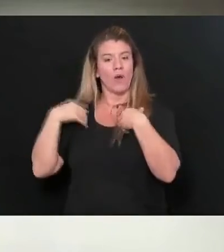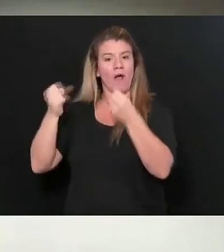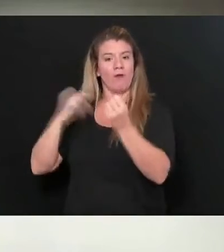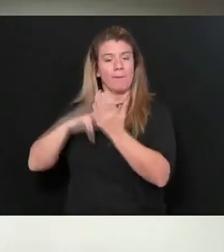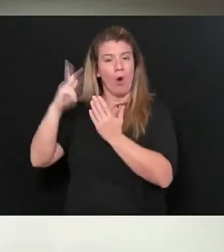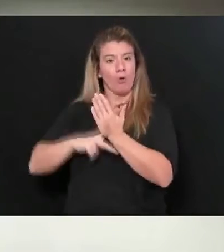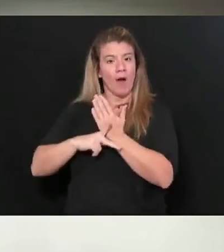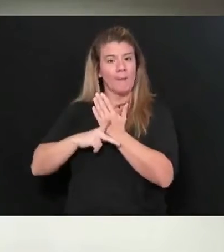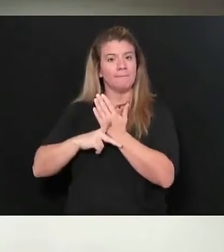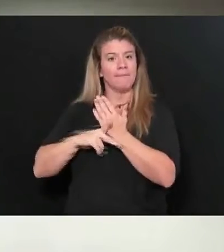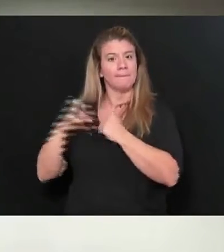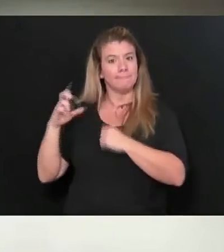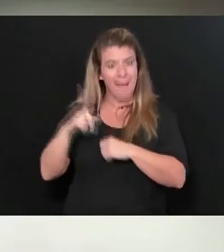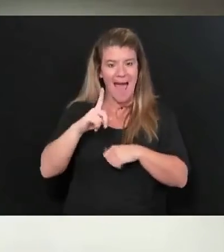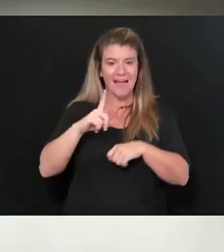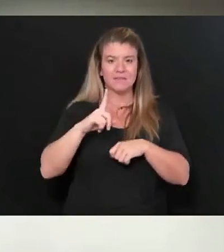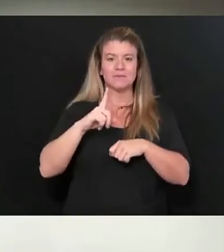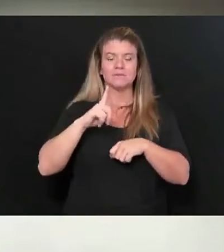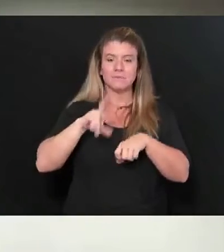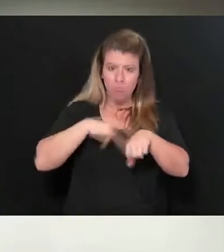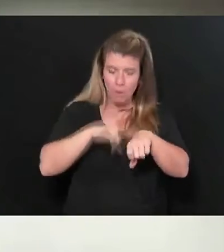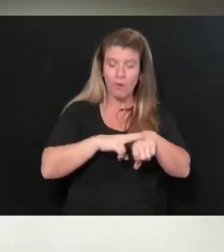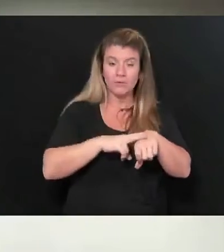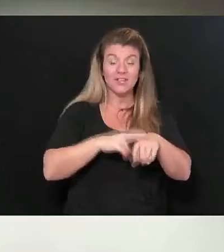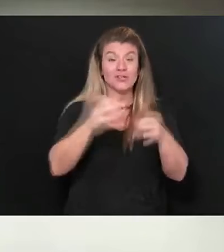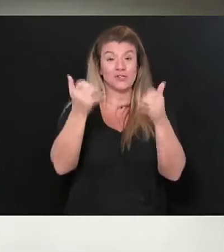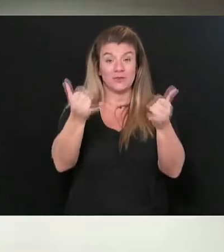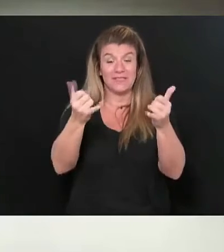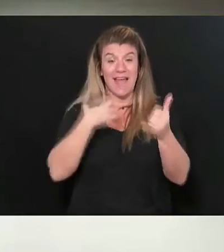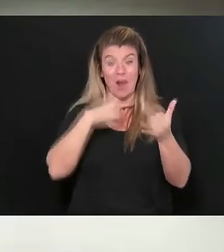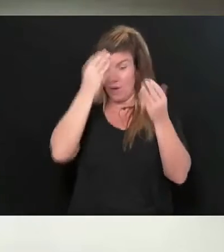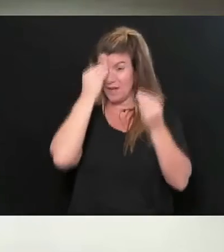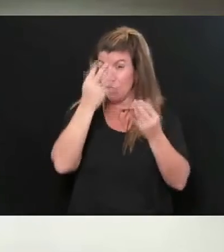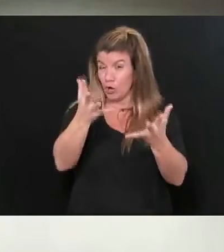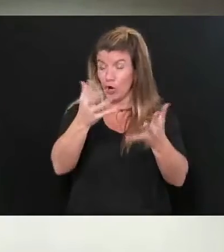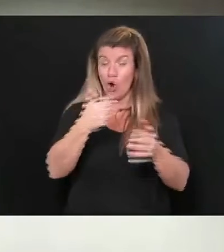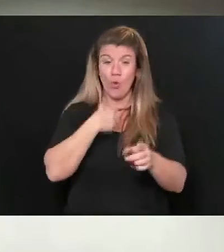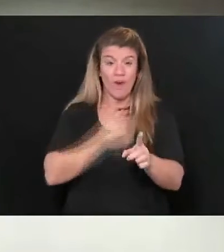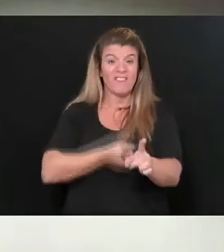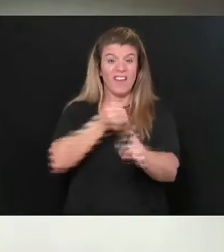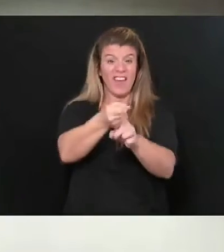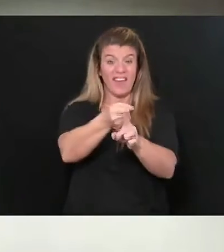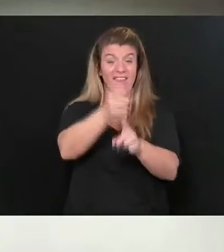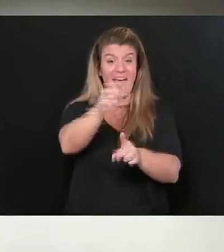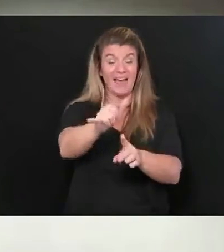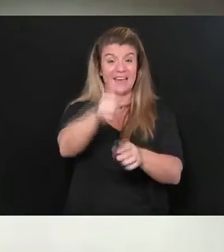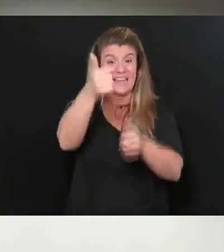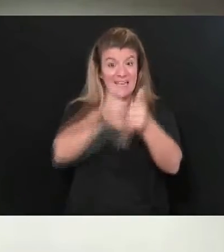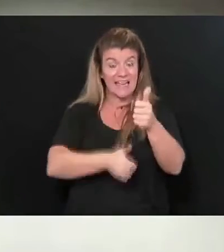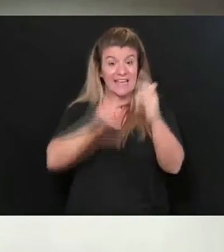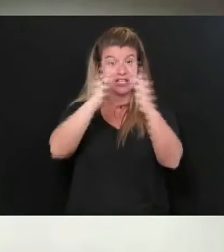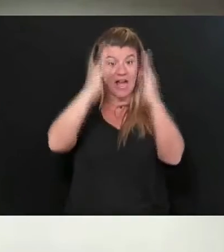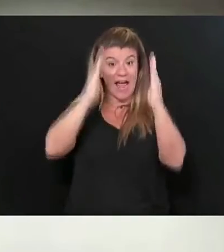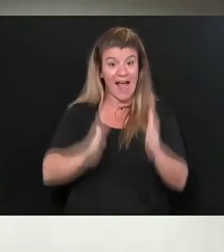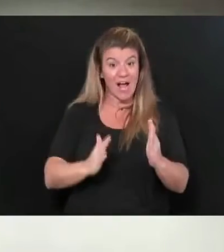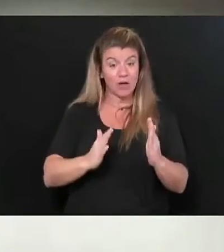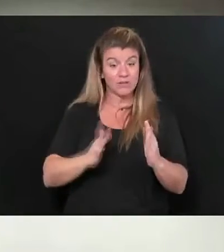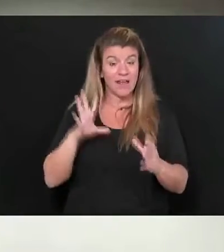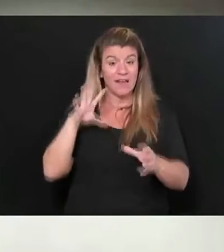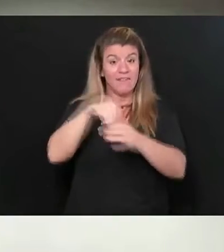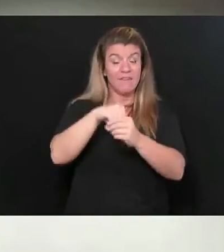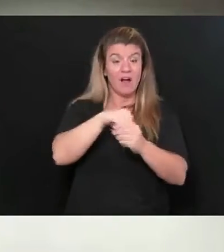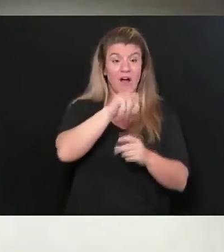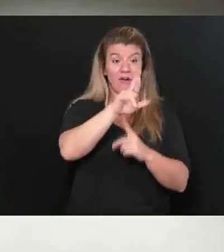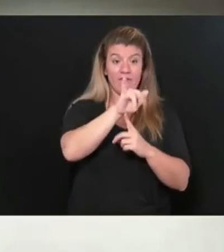Today, I want to point out that we have hit a milestone where all of the houses in the RISE program